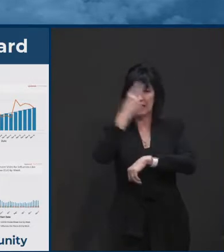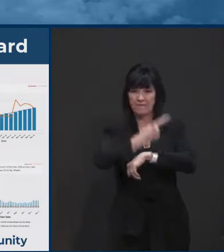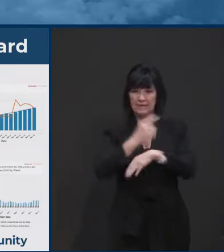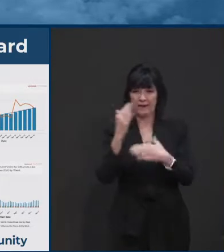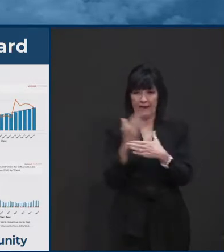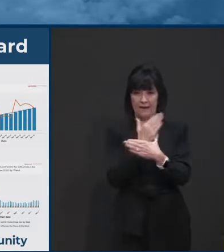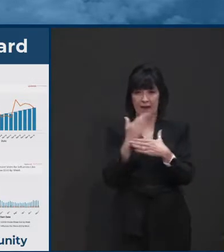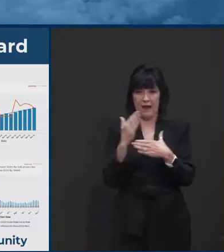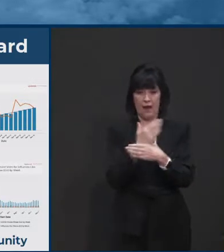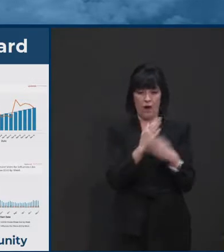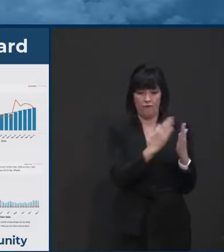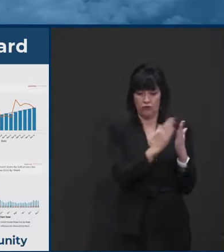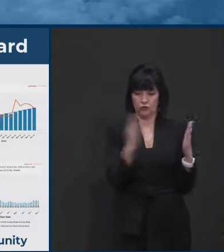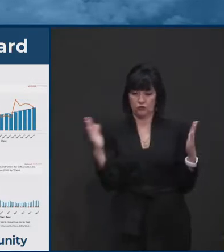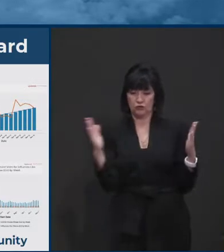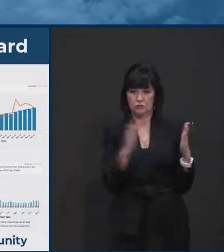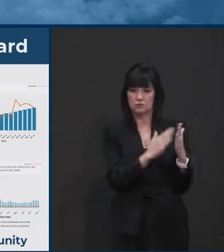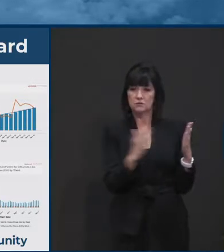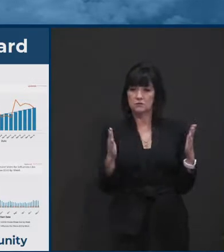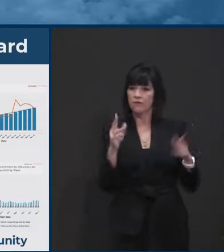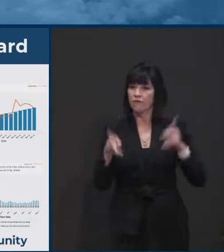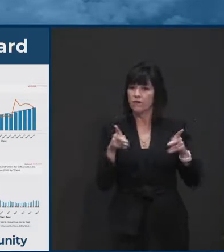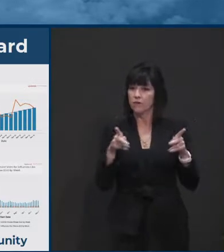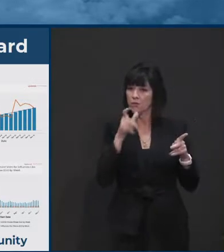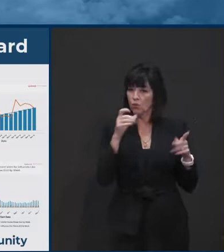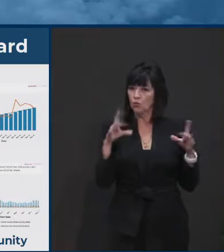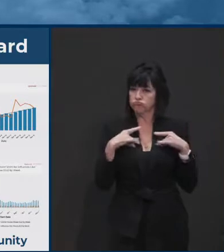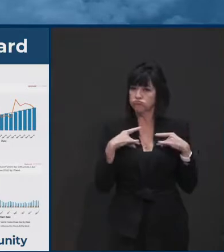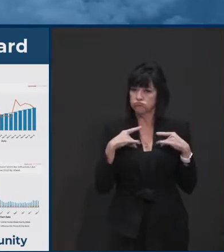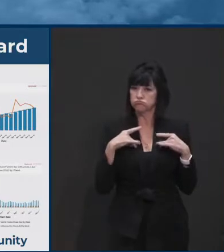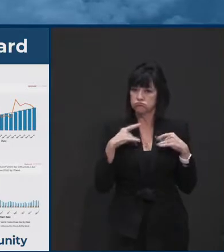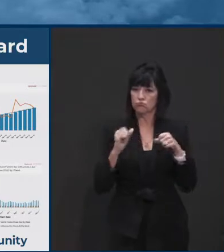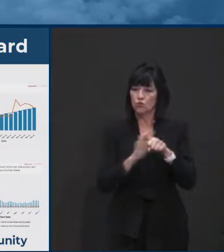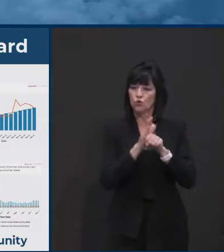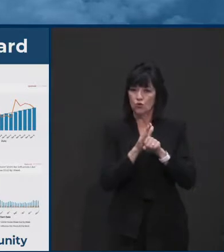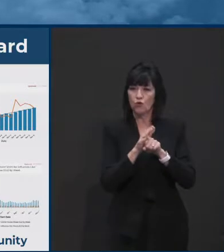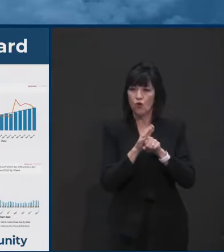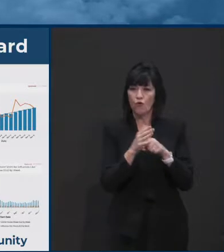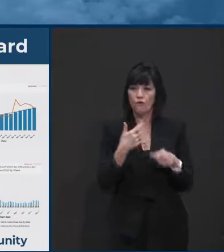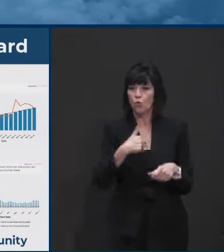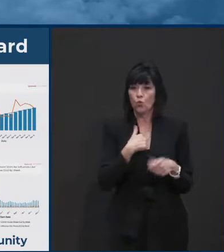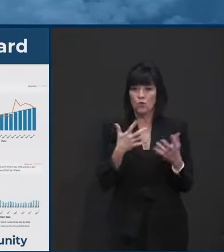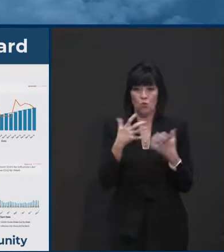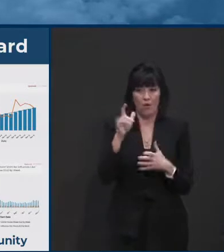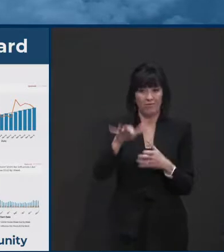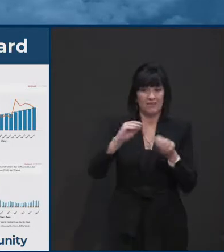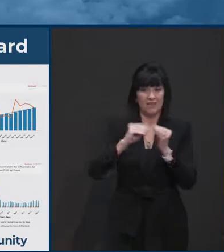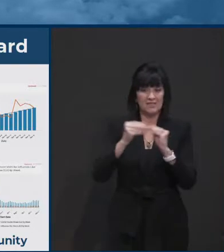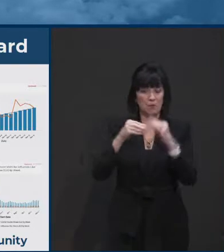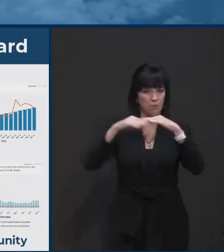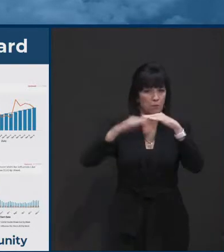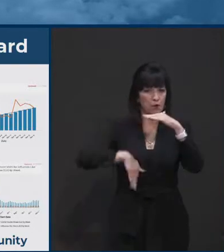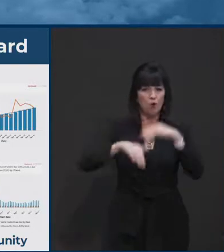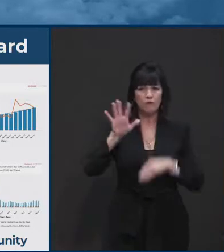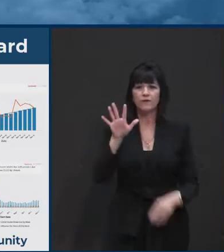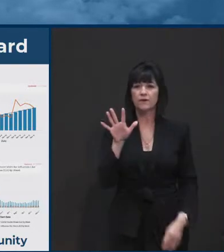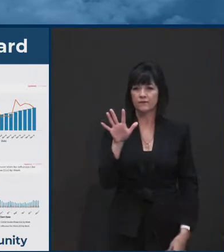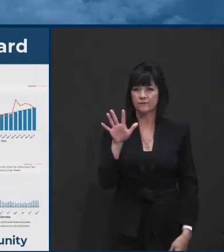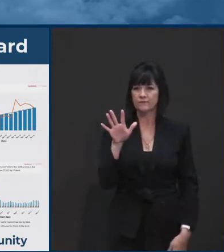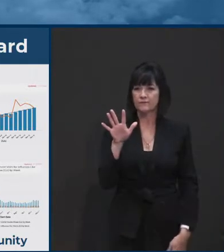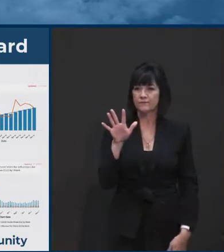is 5.5 percent, seven-day moving average. We want that to be below five. And so